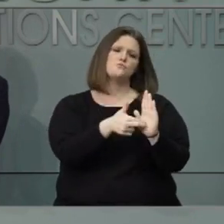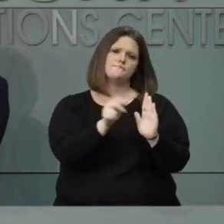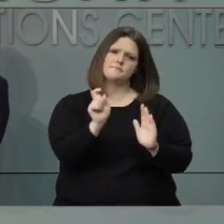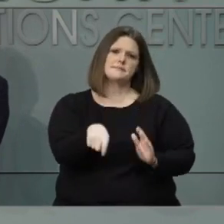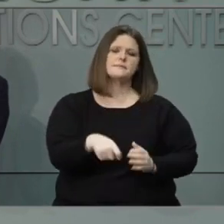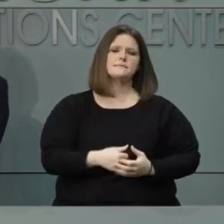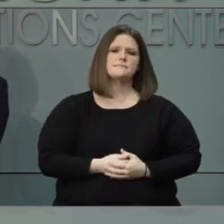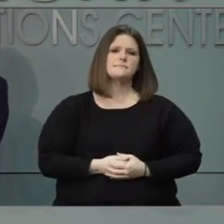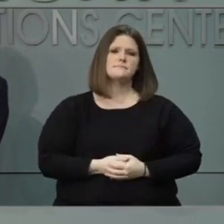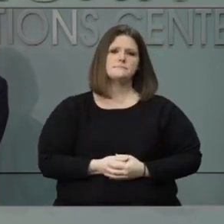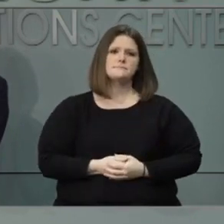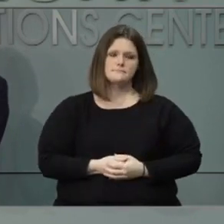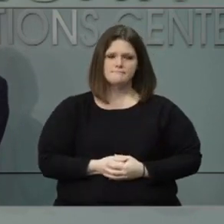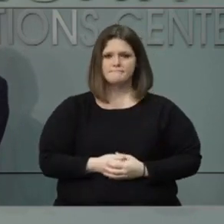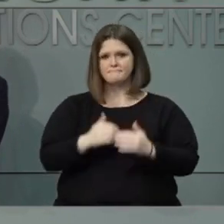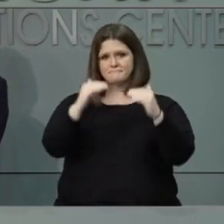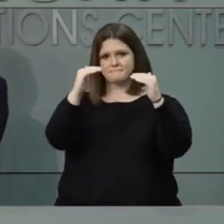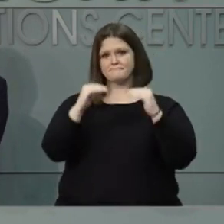Next question, please.